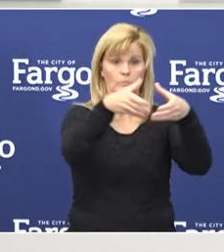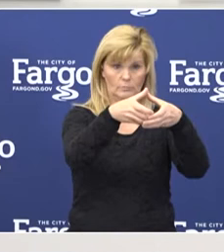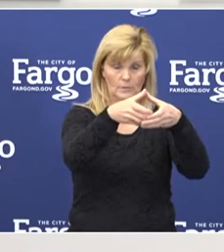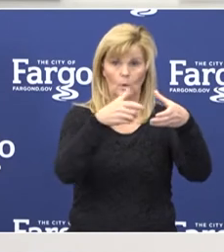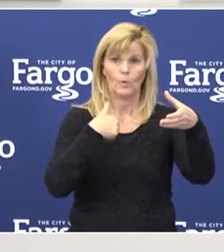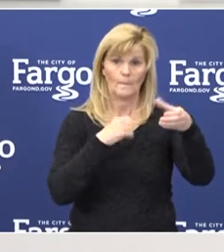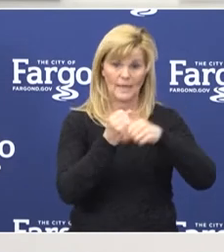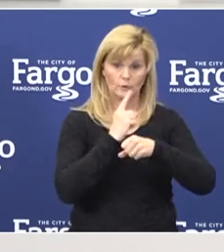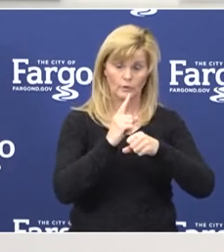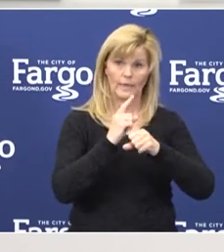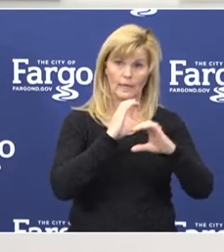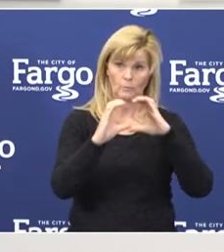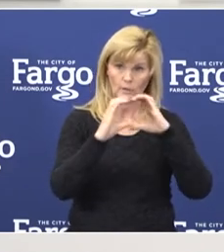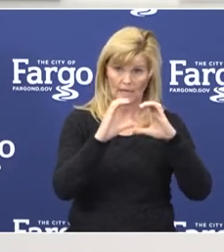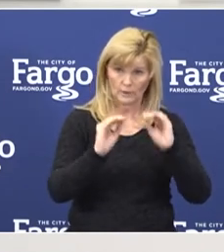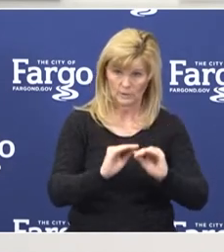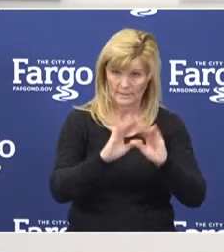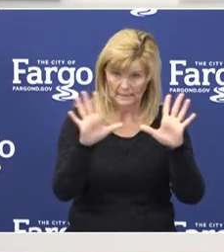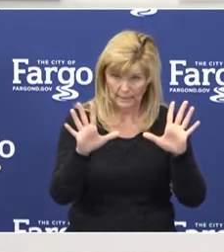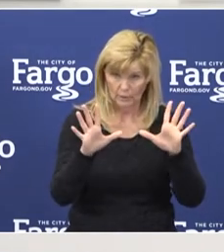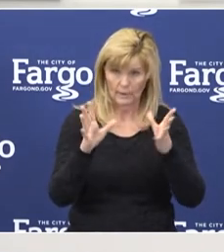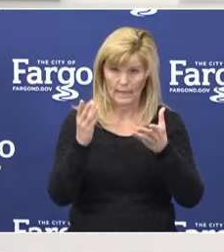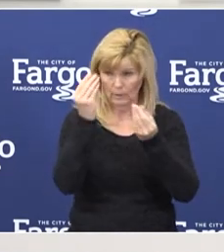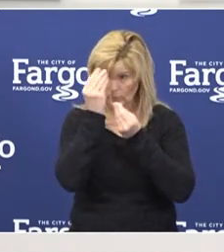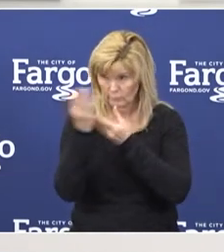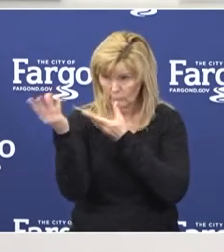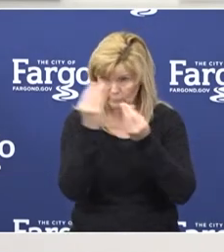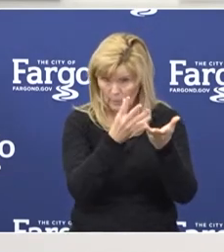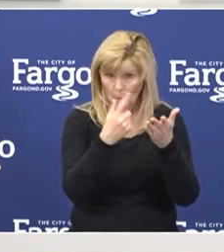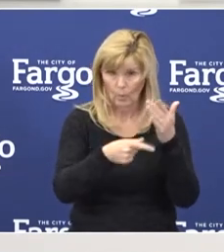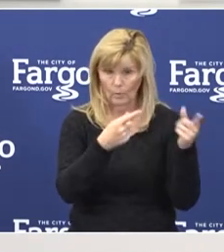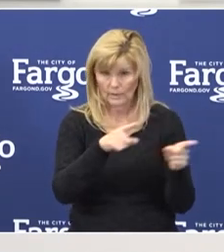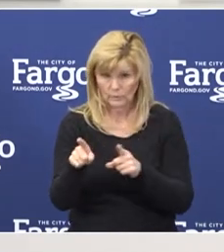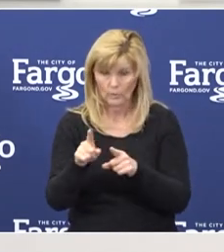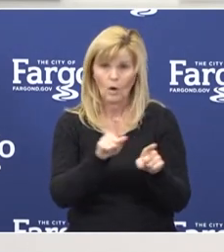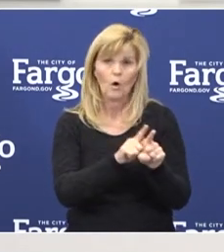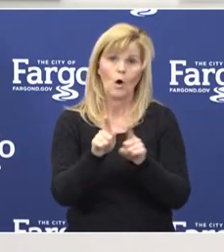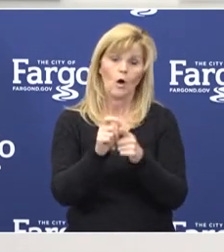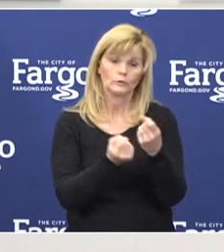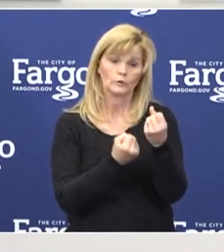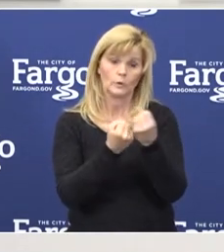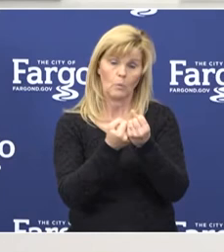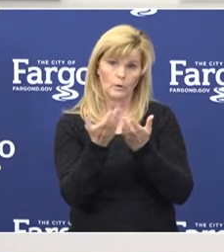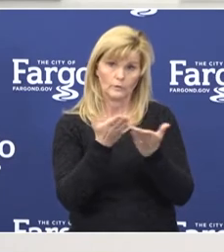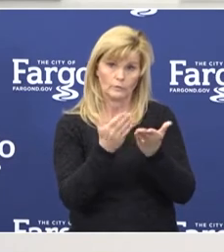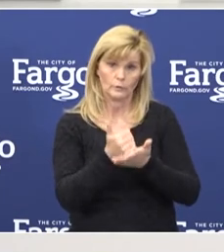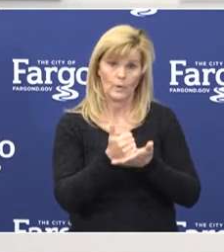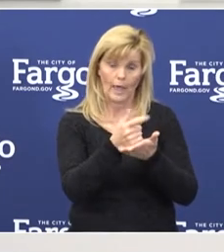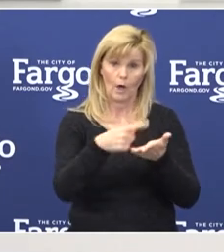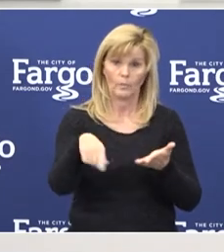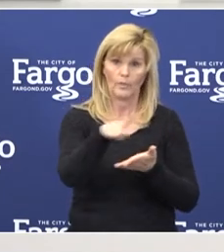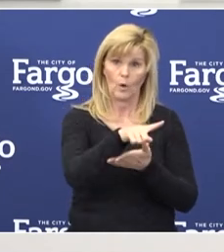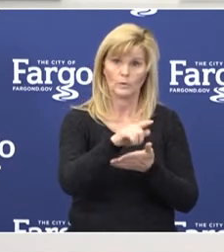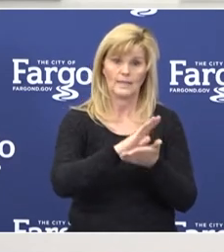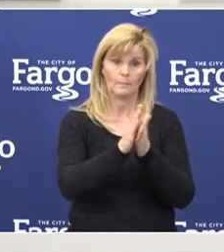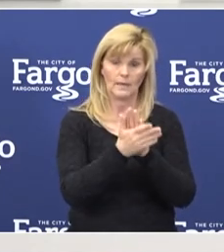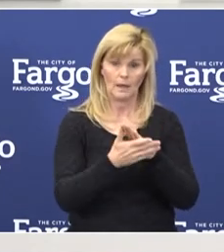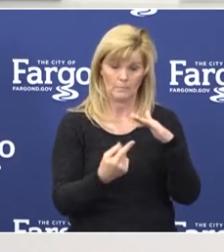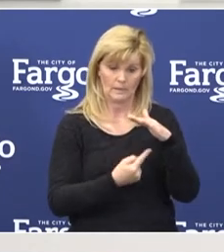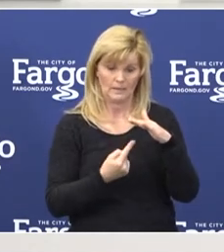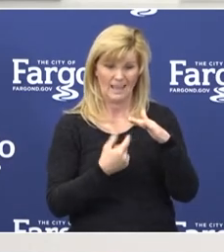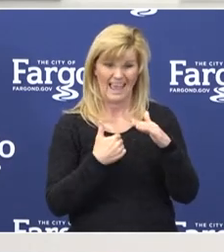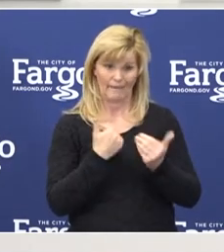in communication and preventive measures that need to be done. Also in support services, we'd like to help those who must be isolated and have limited